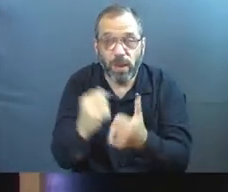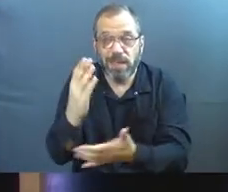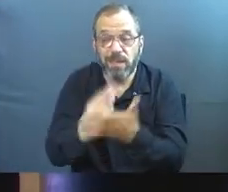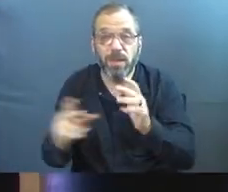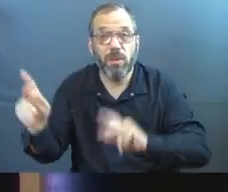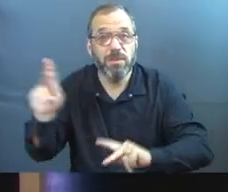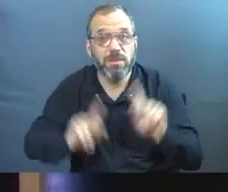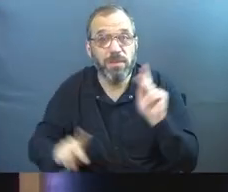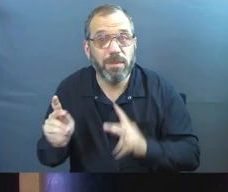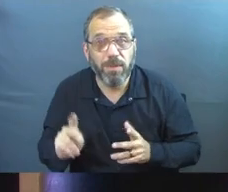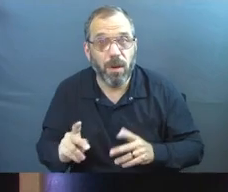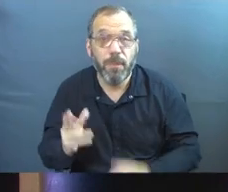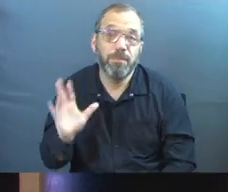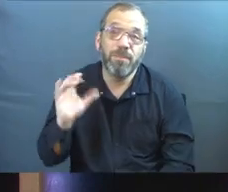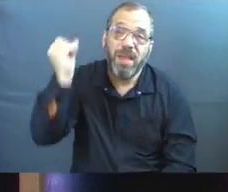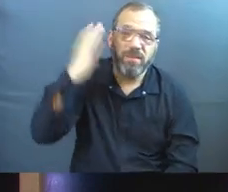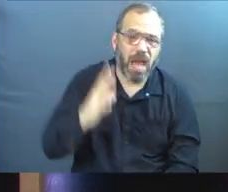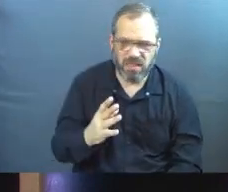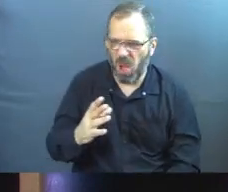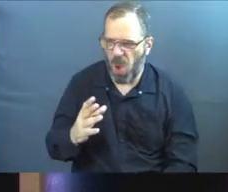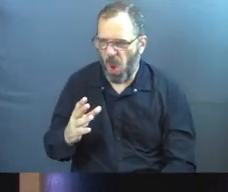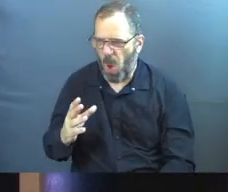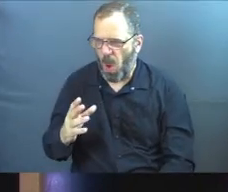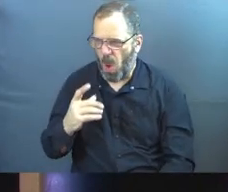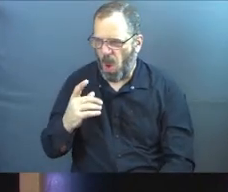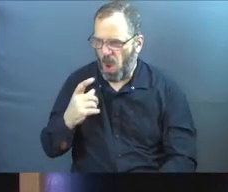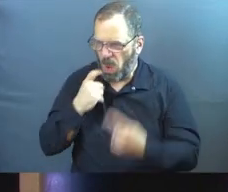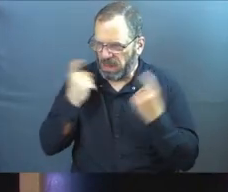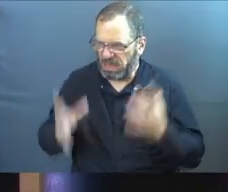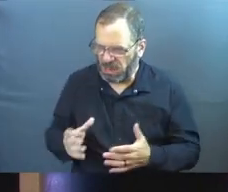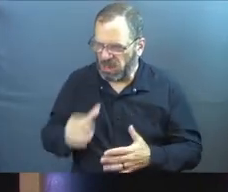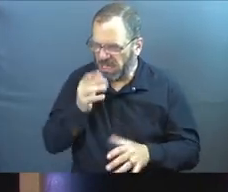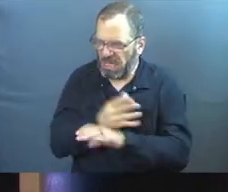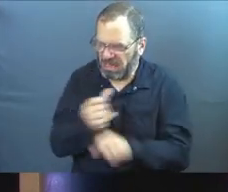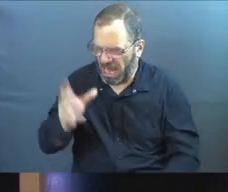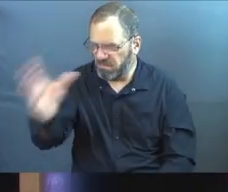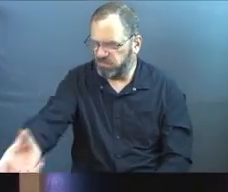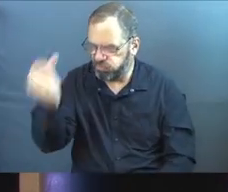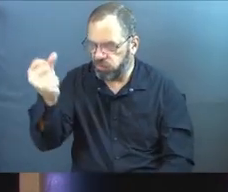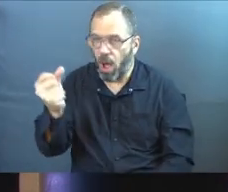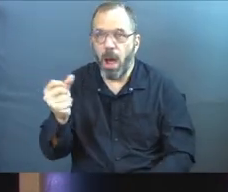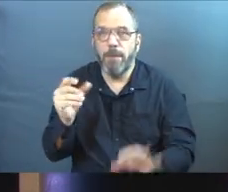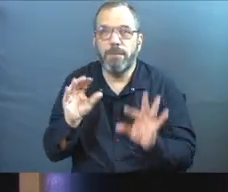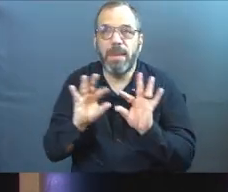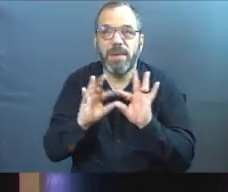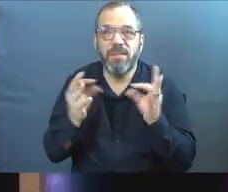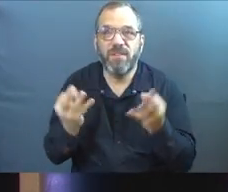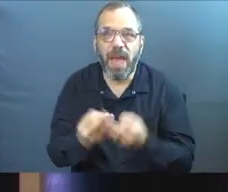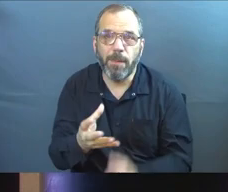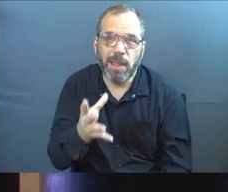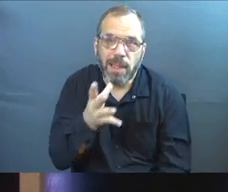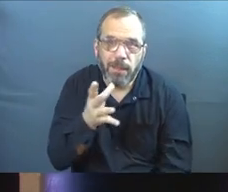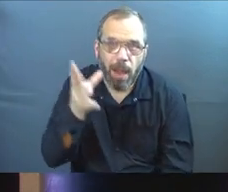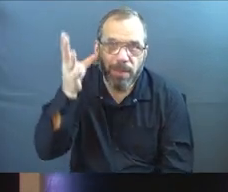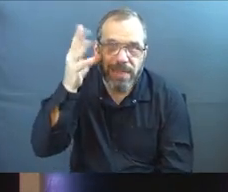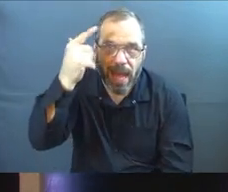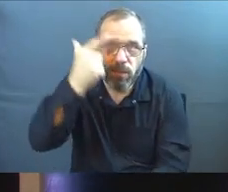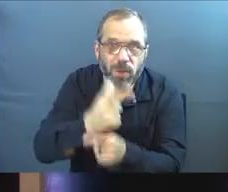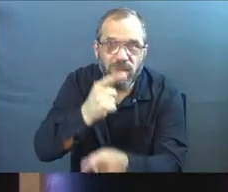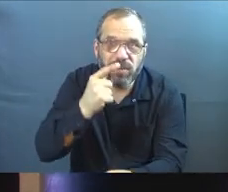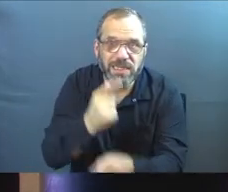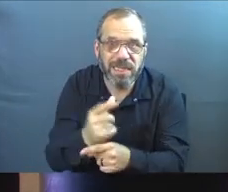those people. Because if God started weeding now, you got some family members that you might be a little bit attached to,